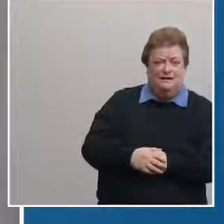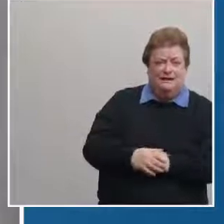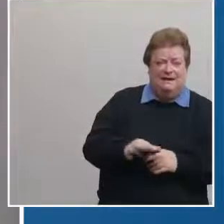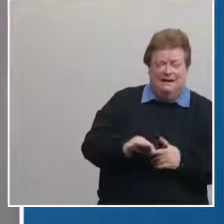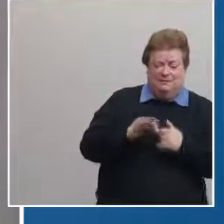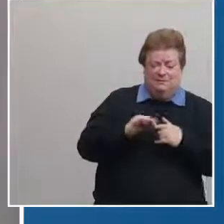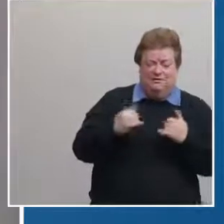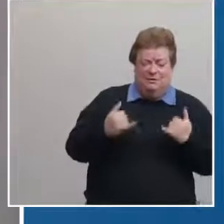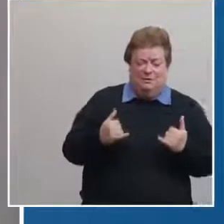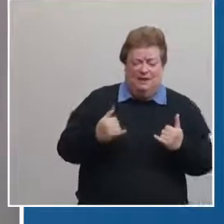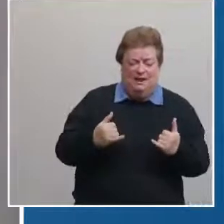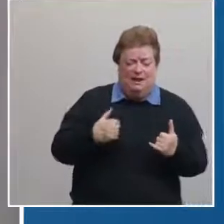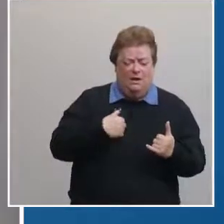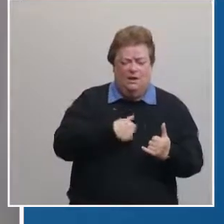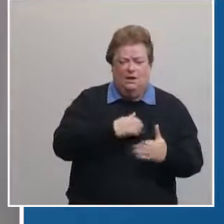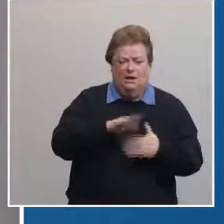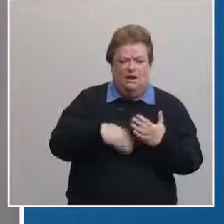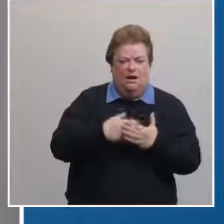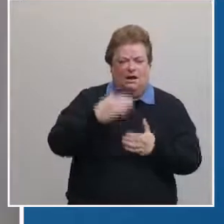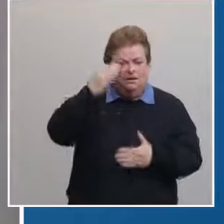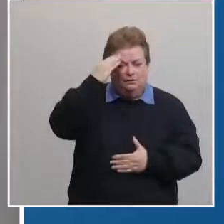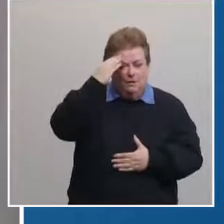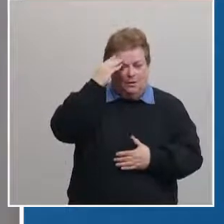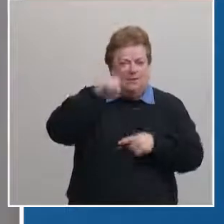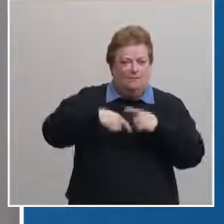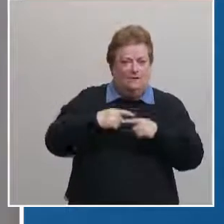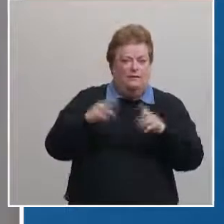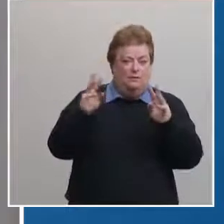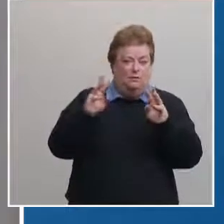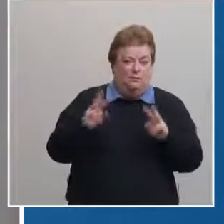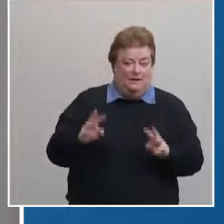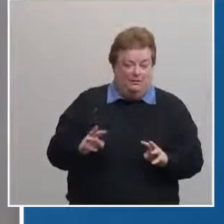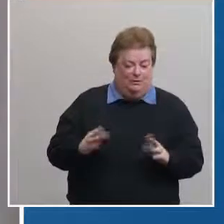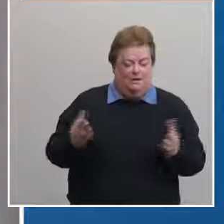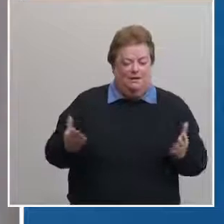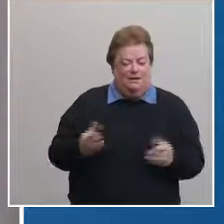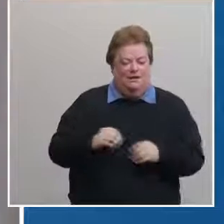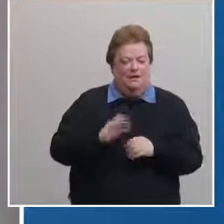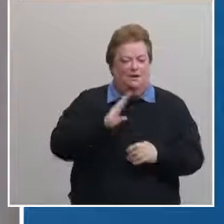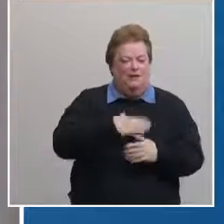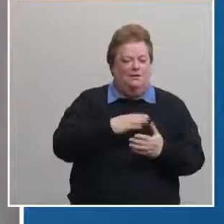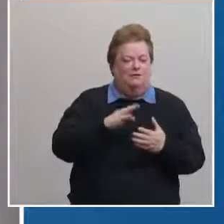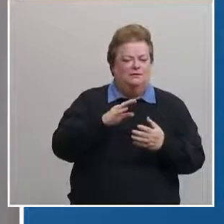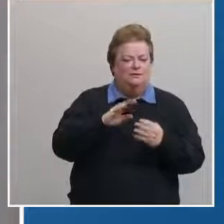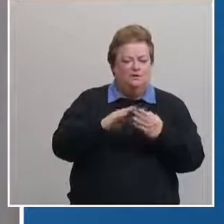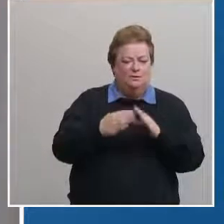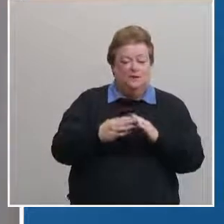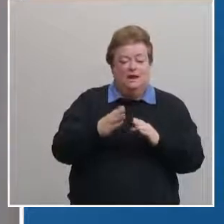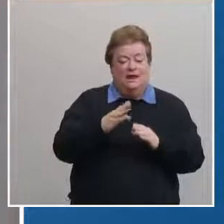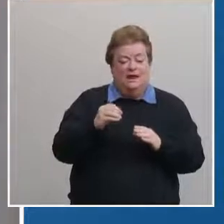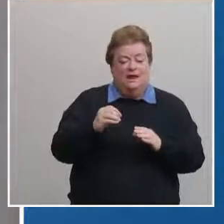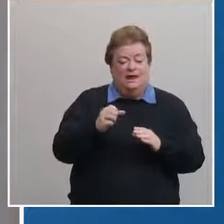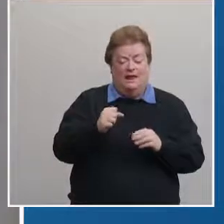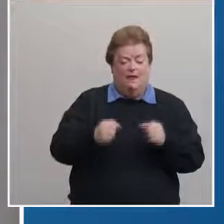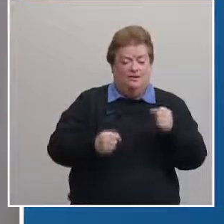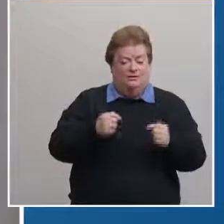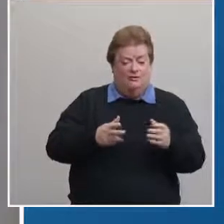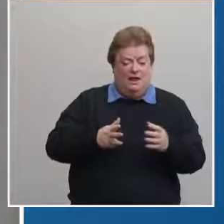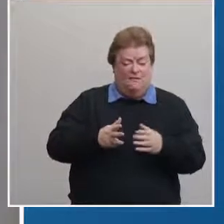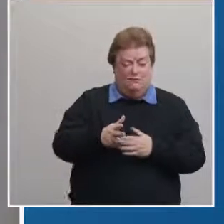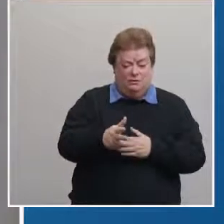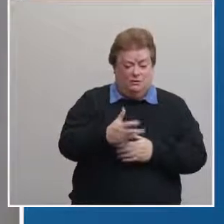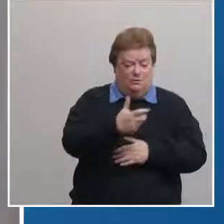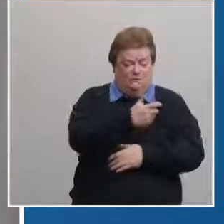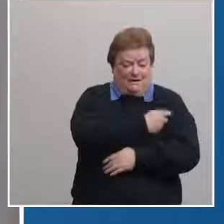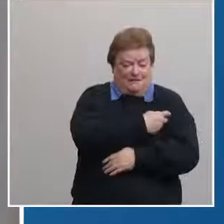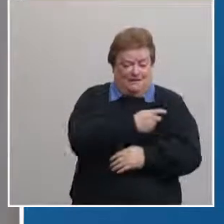right now i think we're all well aware of the weather and in our community and doing a drive-through clinic for some of our